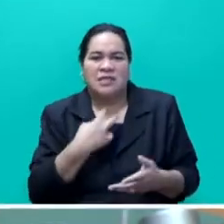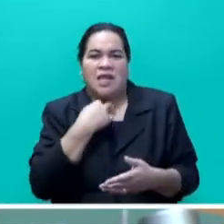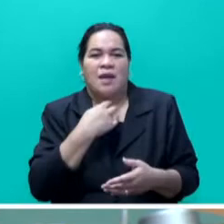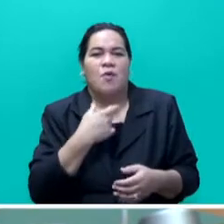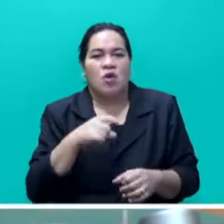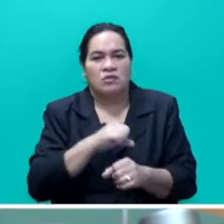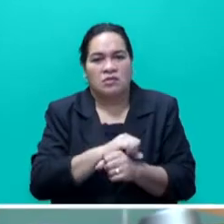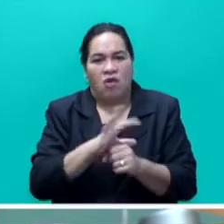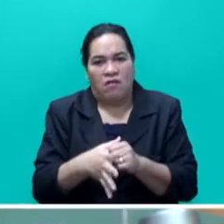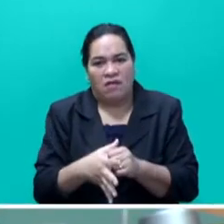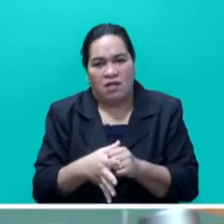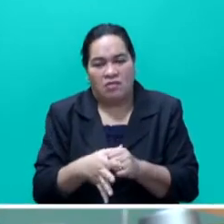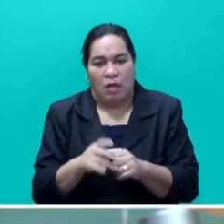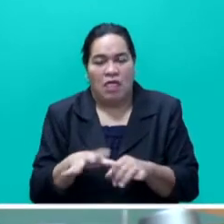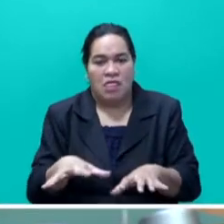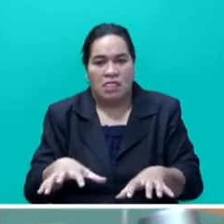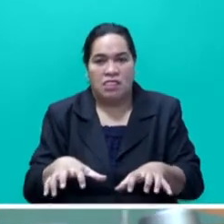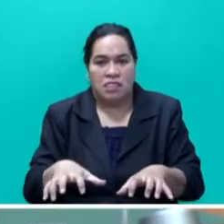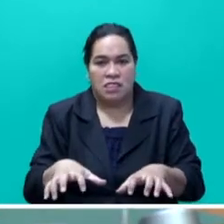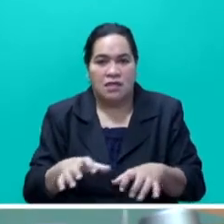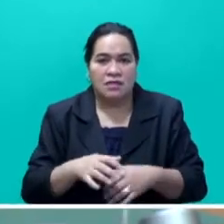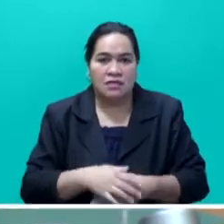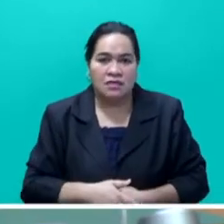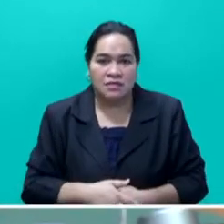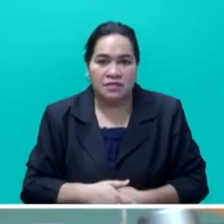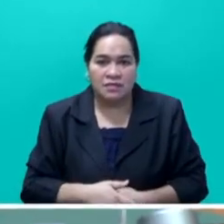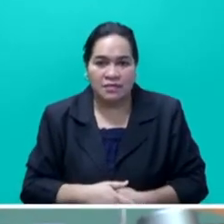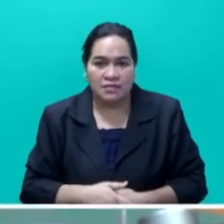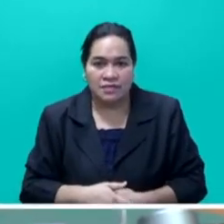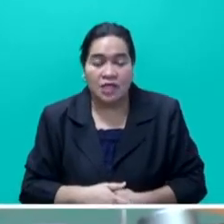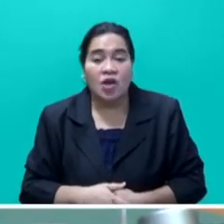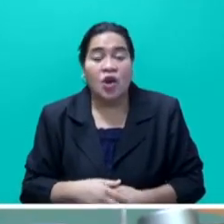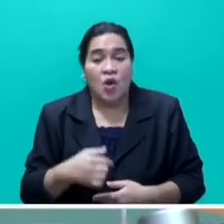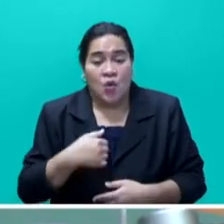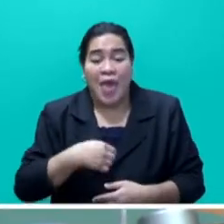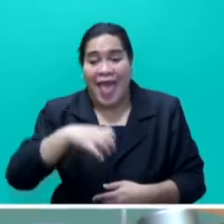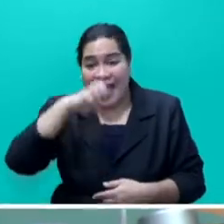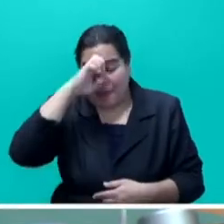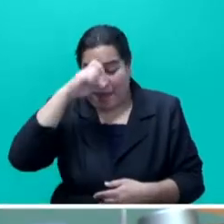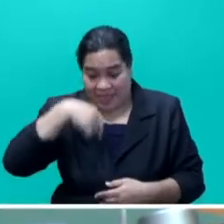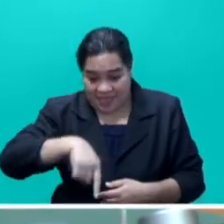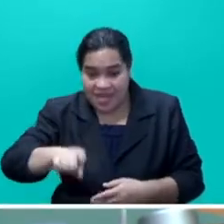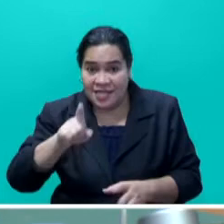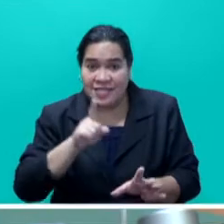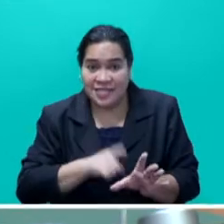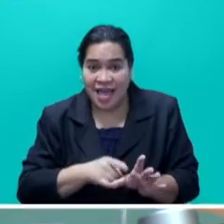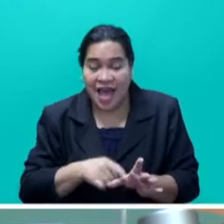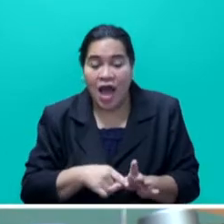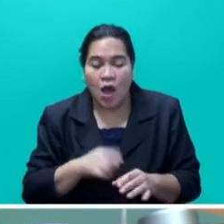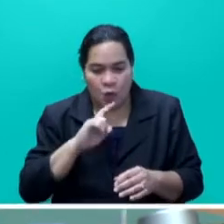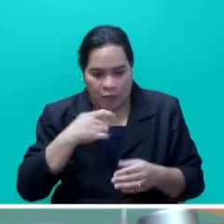the COVID pandemic that we have. And we expect that in this financial year, we target